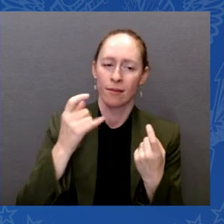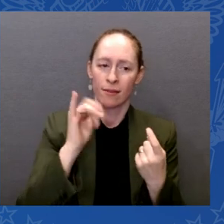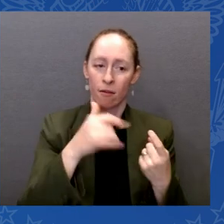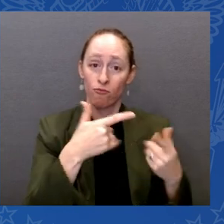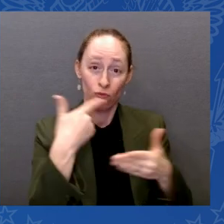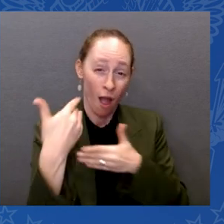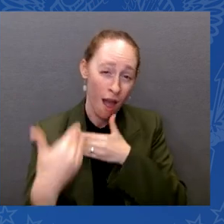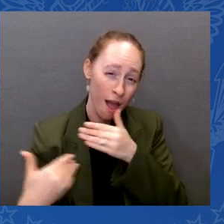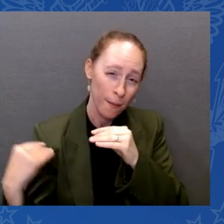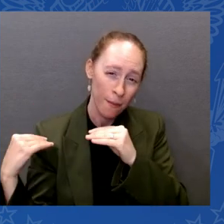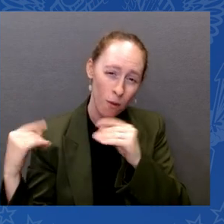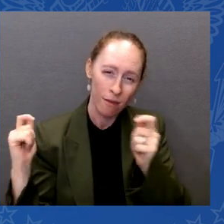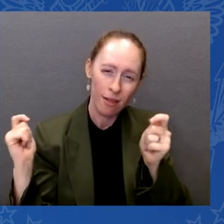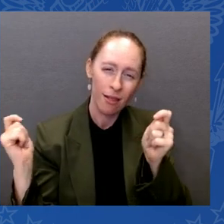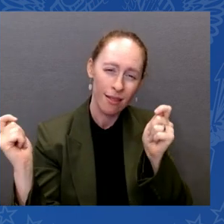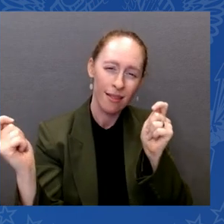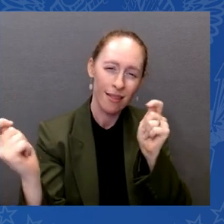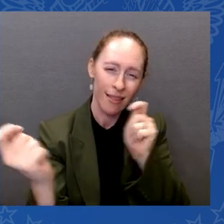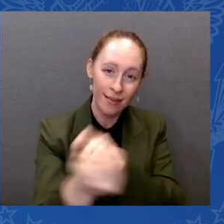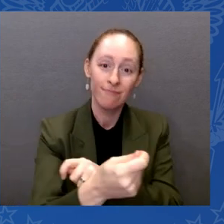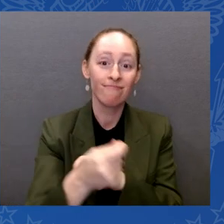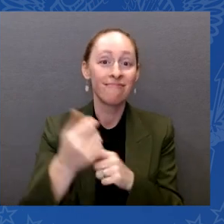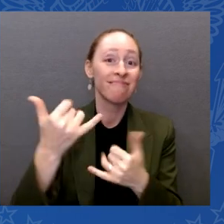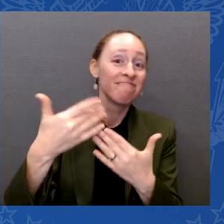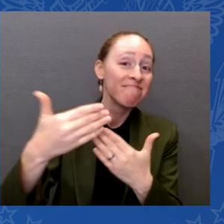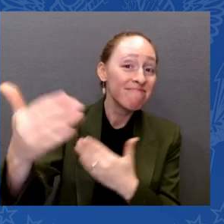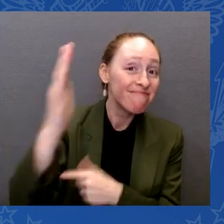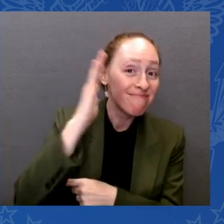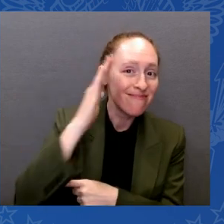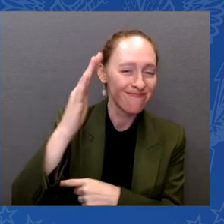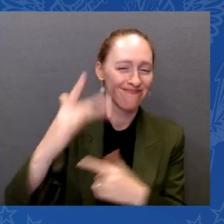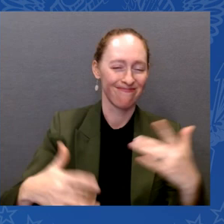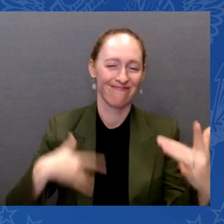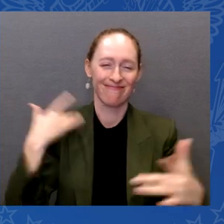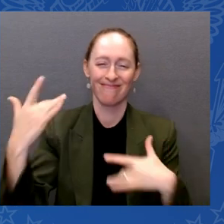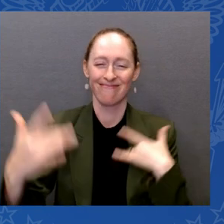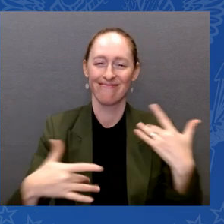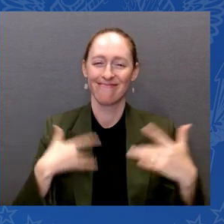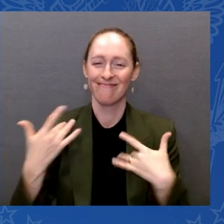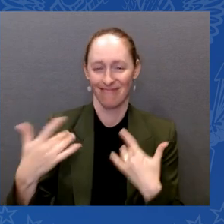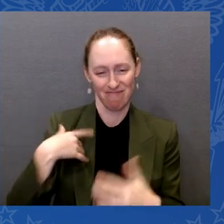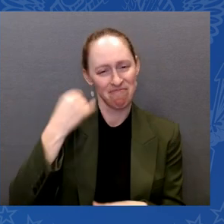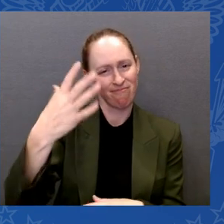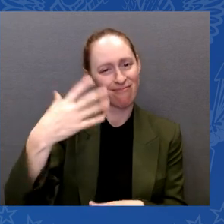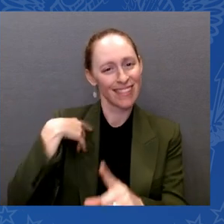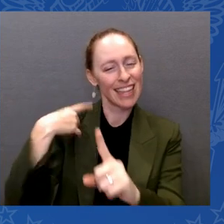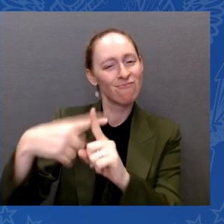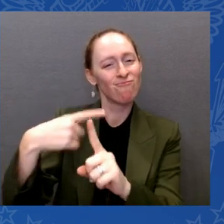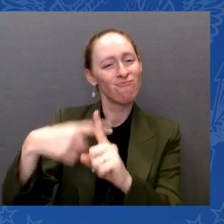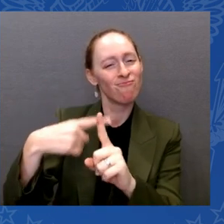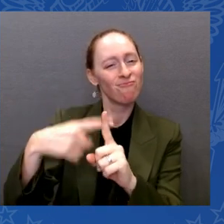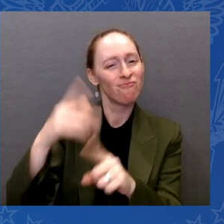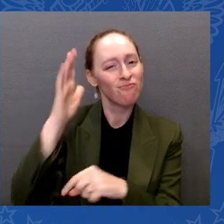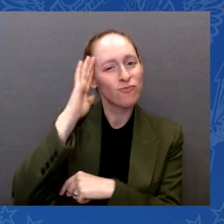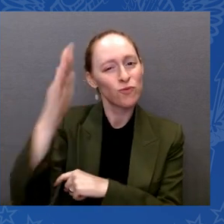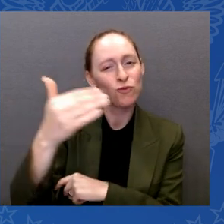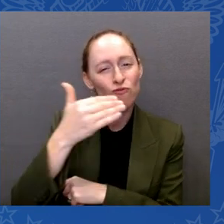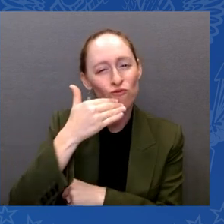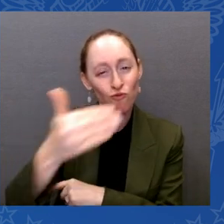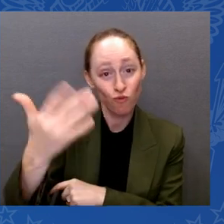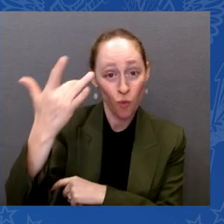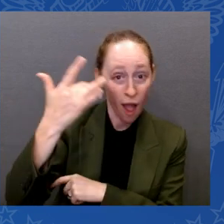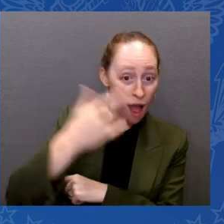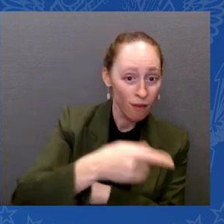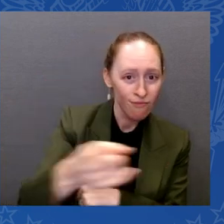I'm so optimistic about our future is because of our young people. They're the most gifted, best-educated, talented, and accepting